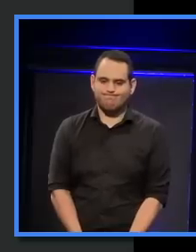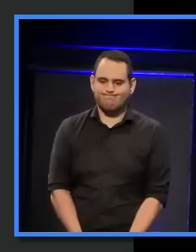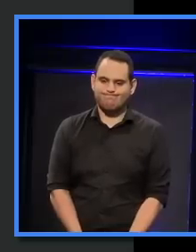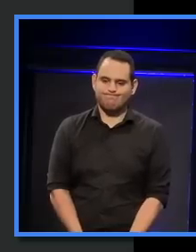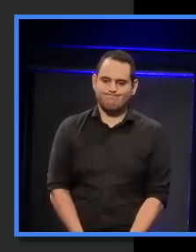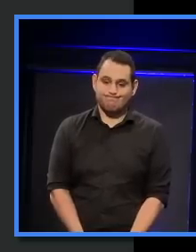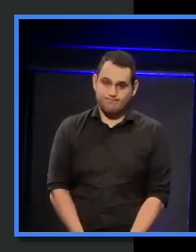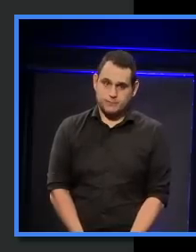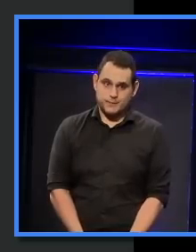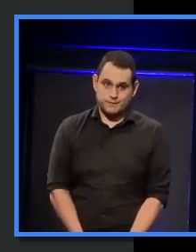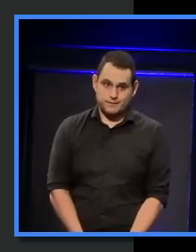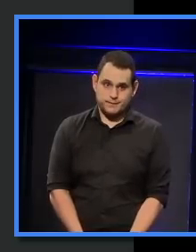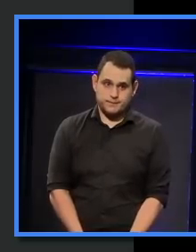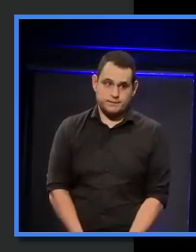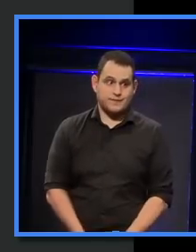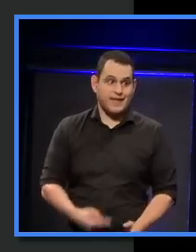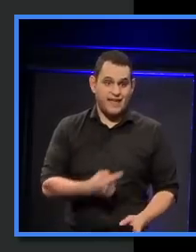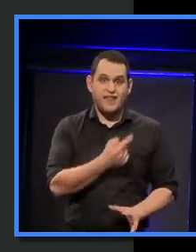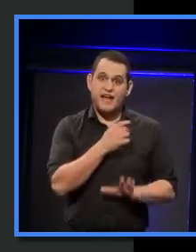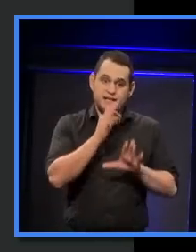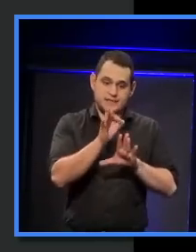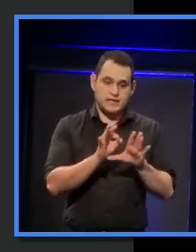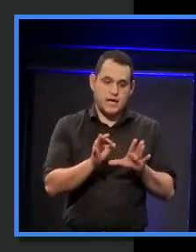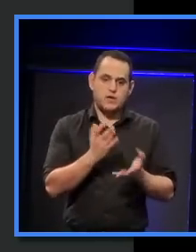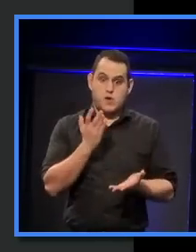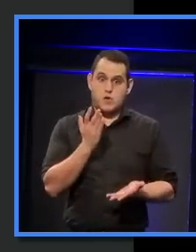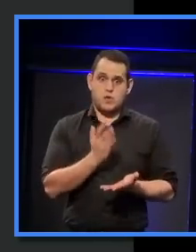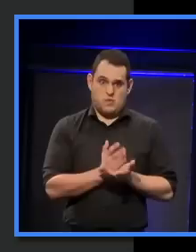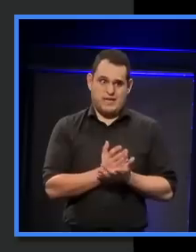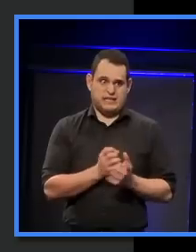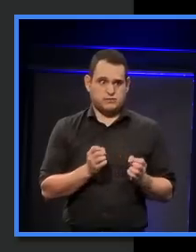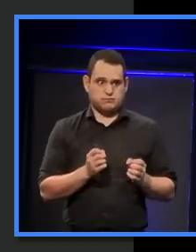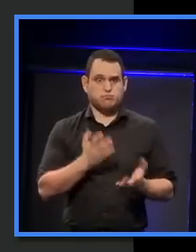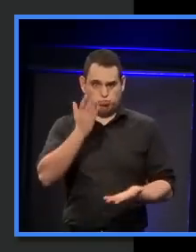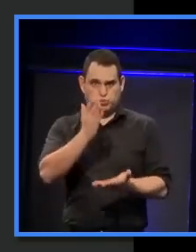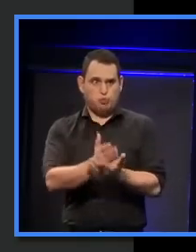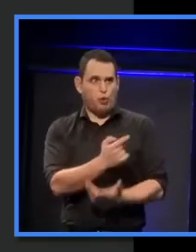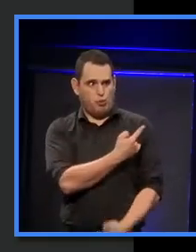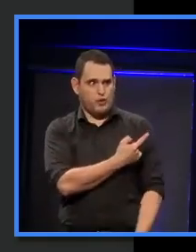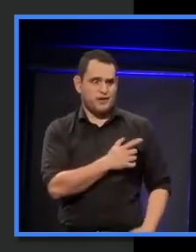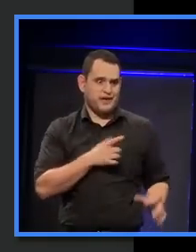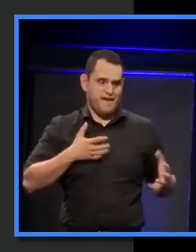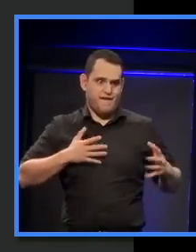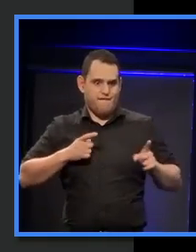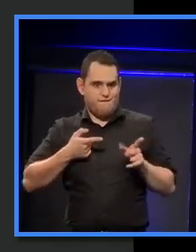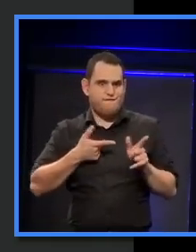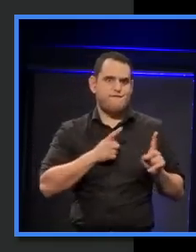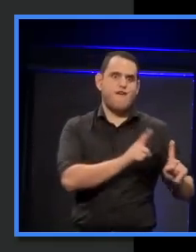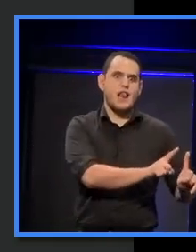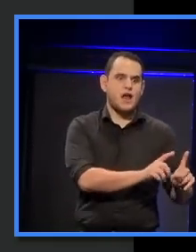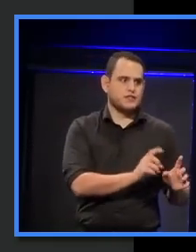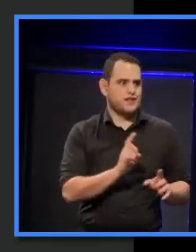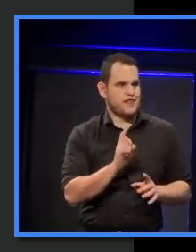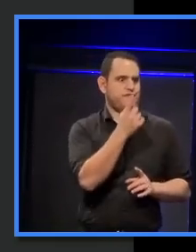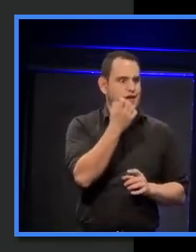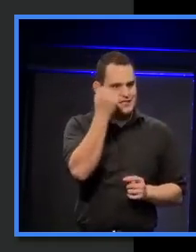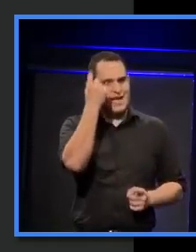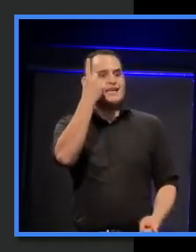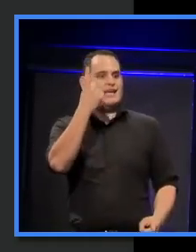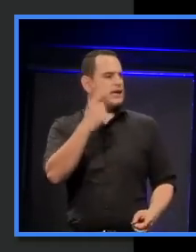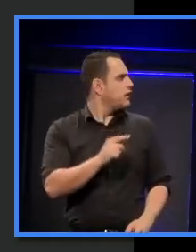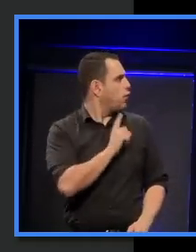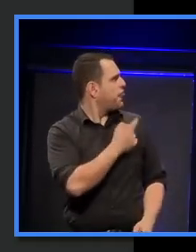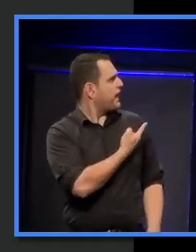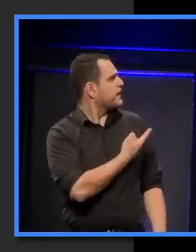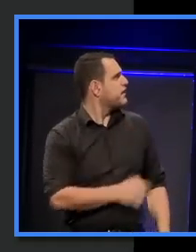slide later on, that shows that the design is actually relatively true to this initial concept. What he was on